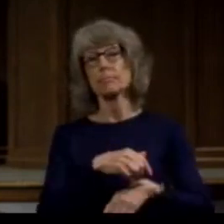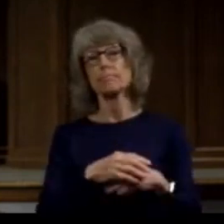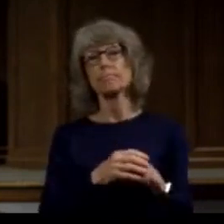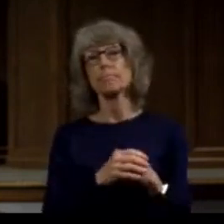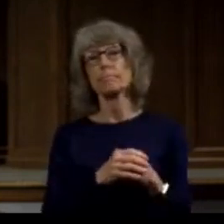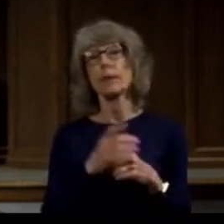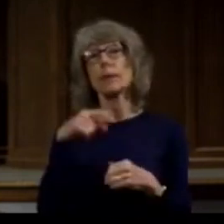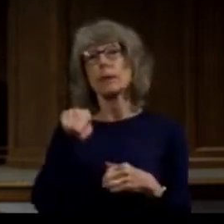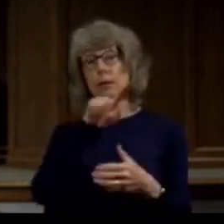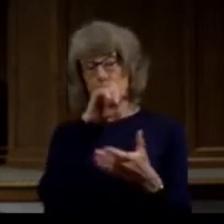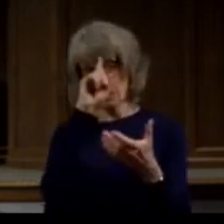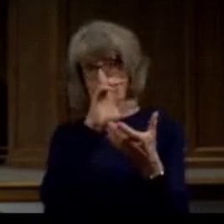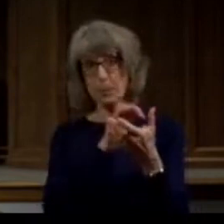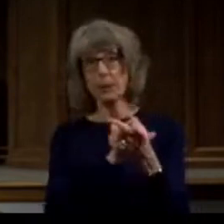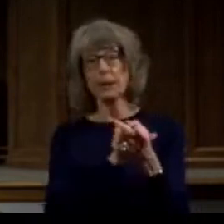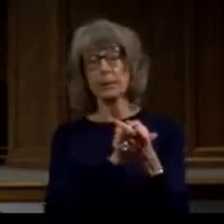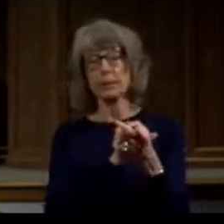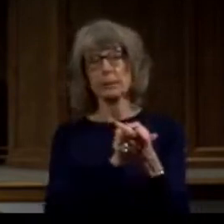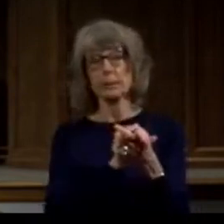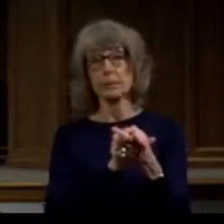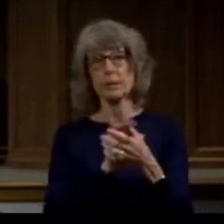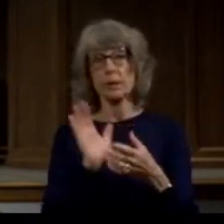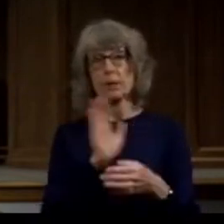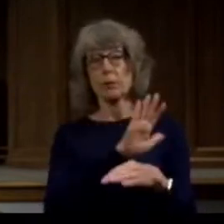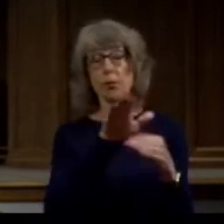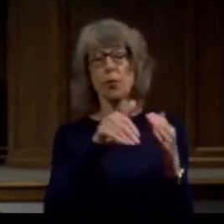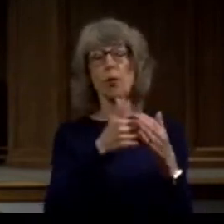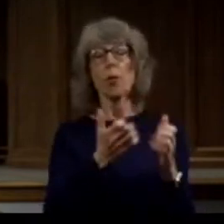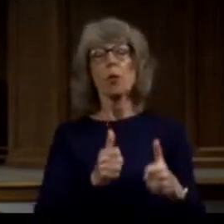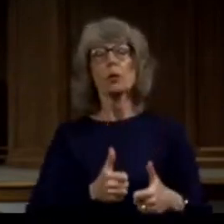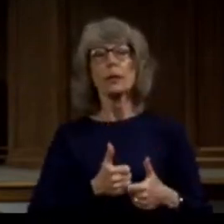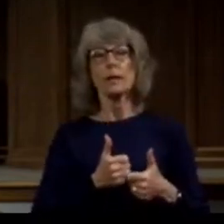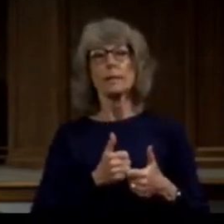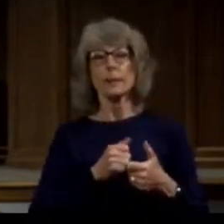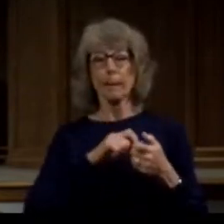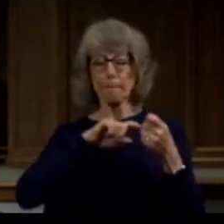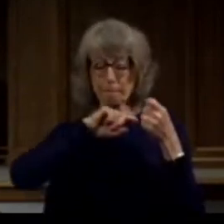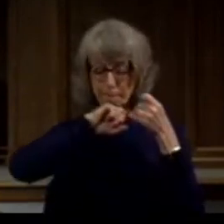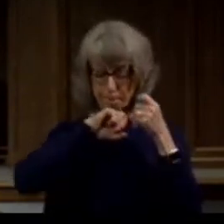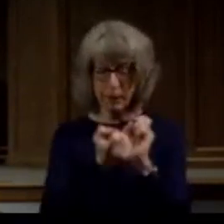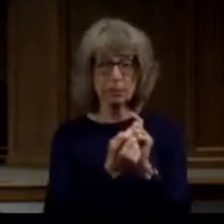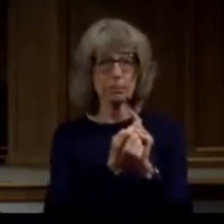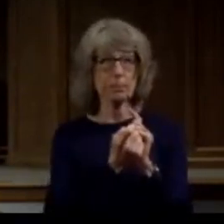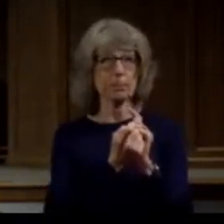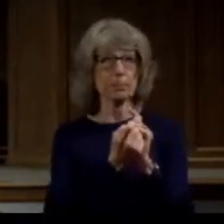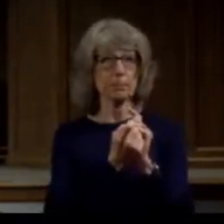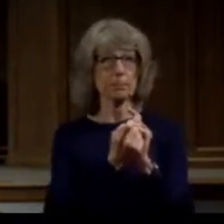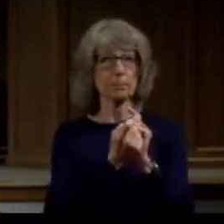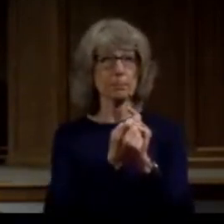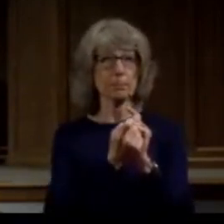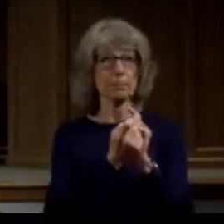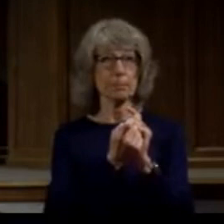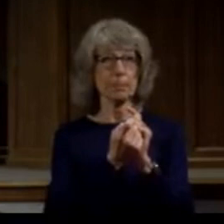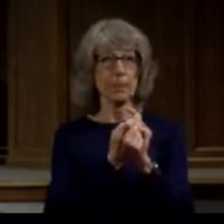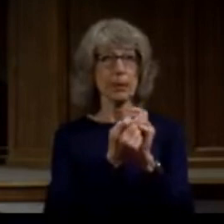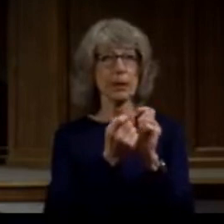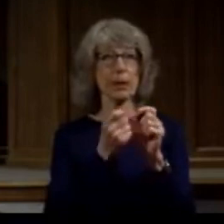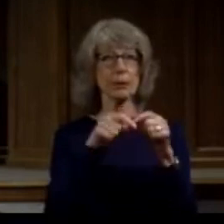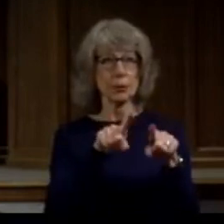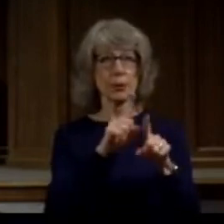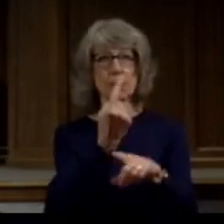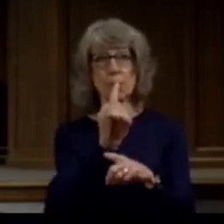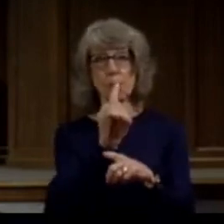Do you believe that your entire life can be changed in a single conversation at the right time?